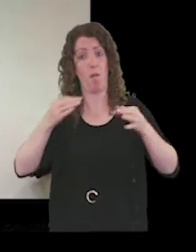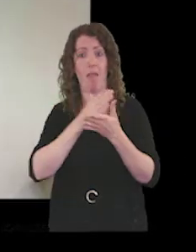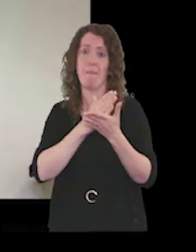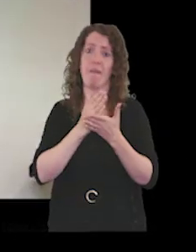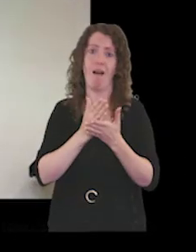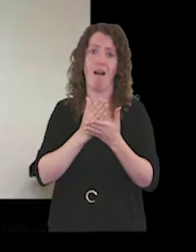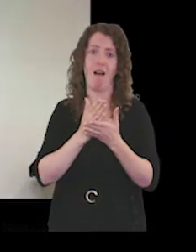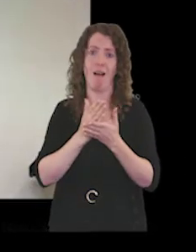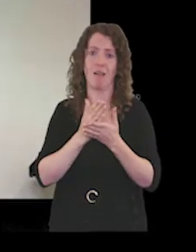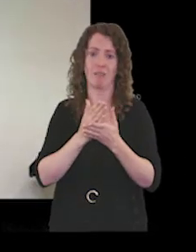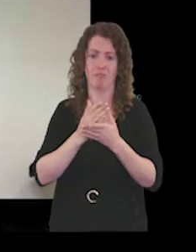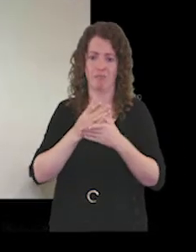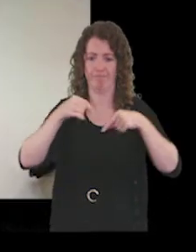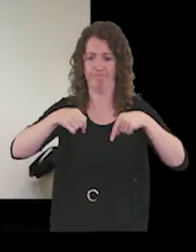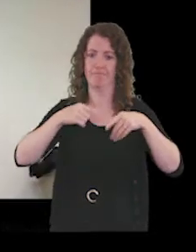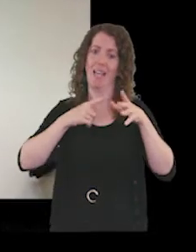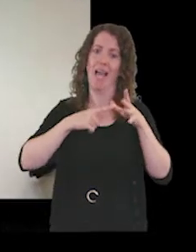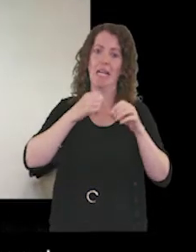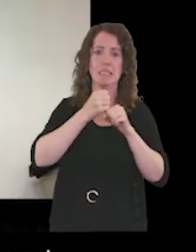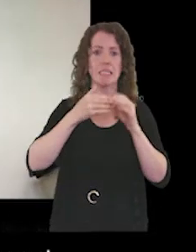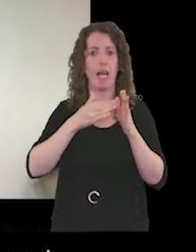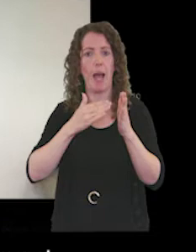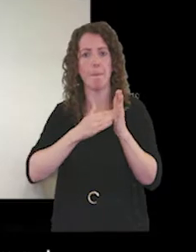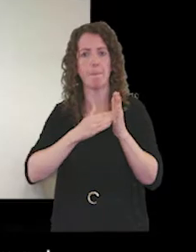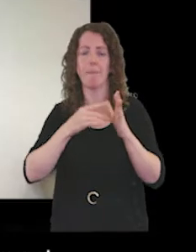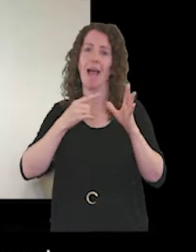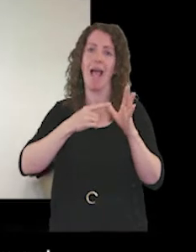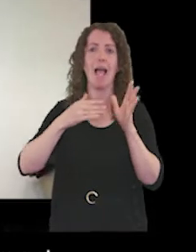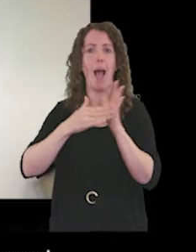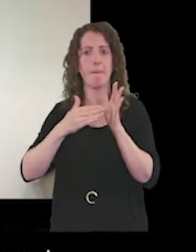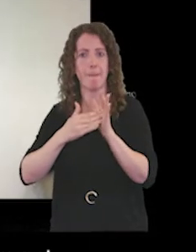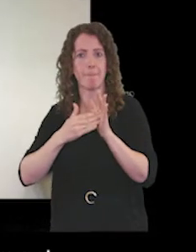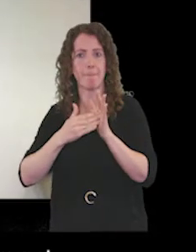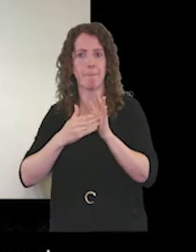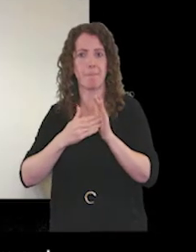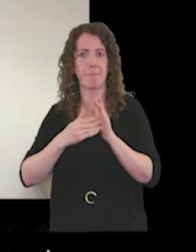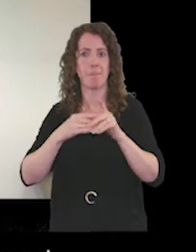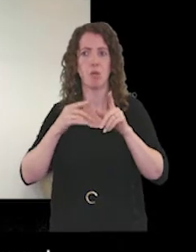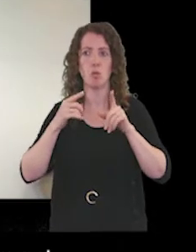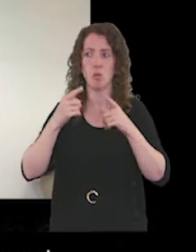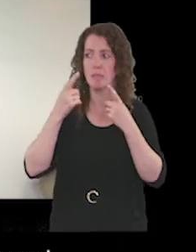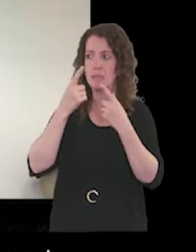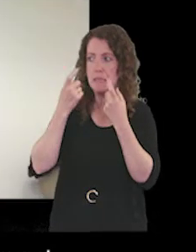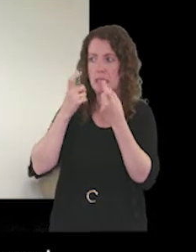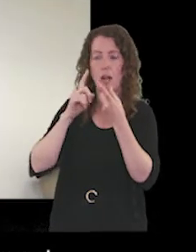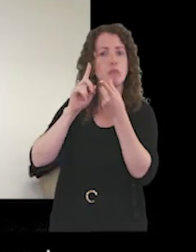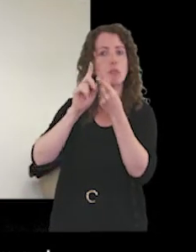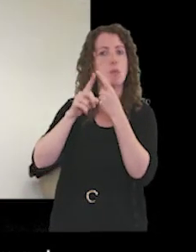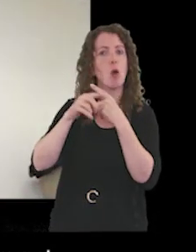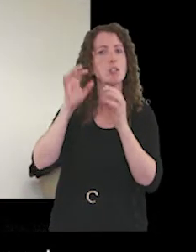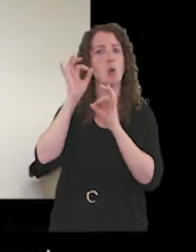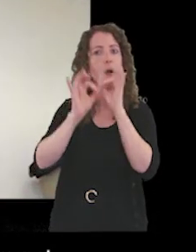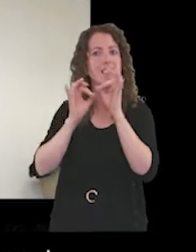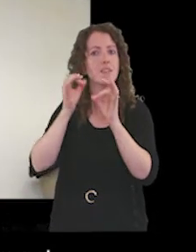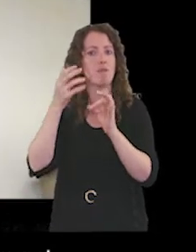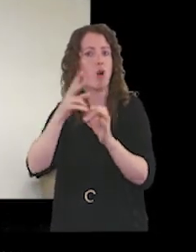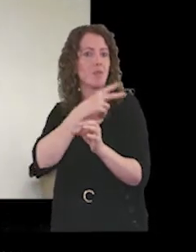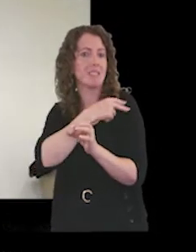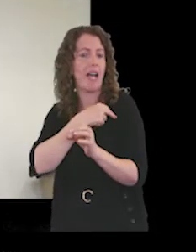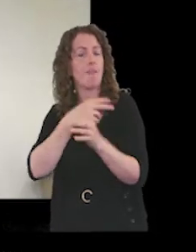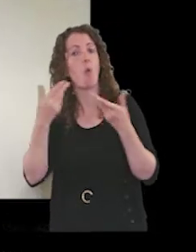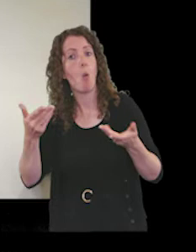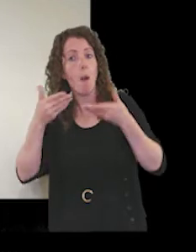as part of our agm amm is just to uh seek out and respond to any questions from staff or public